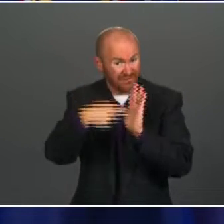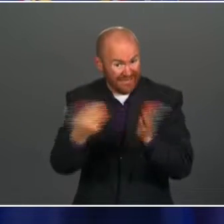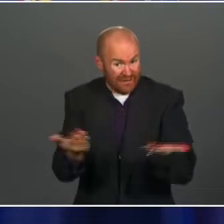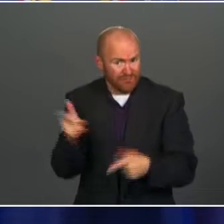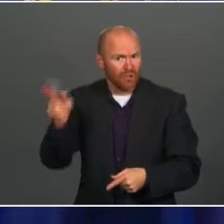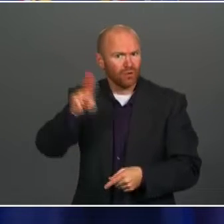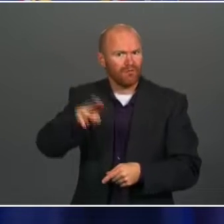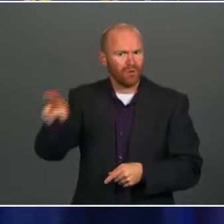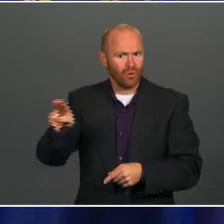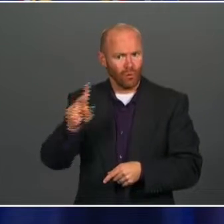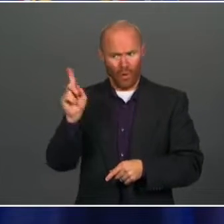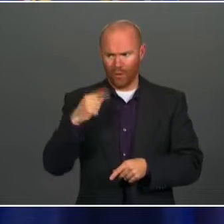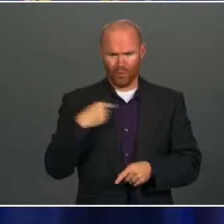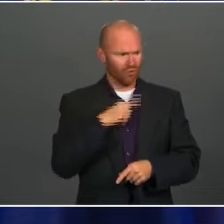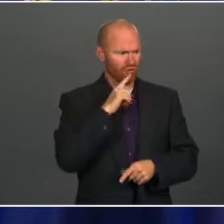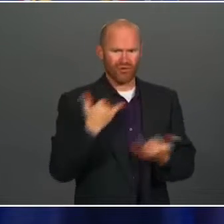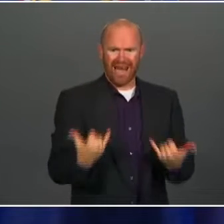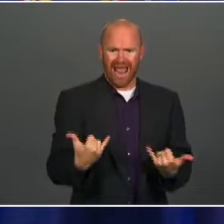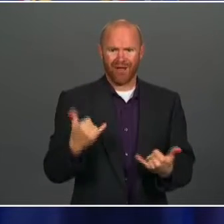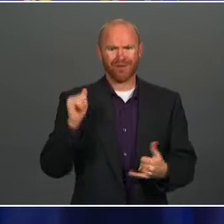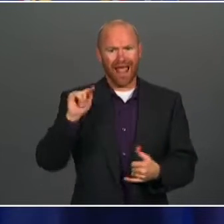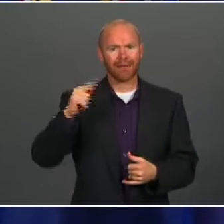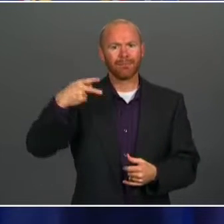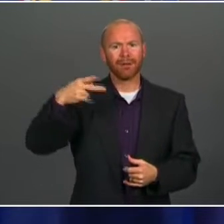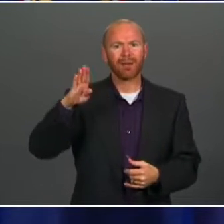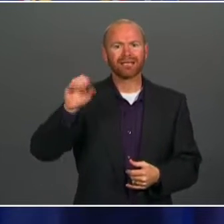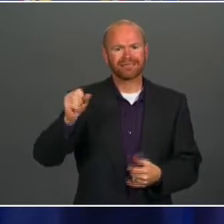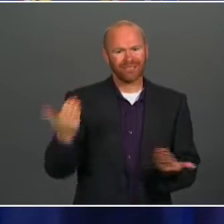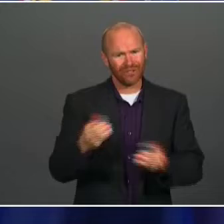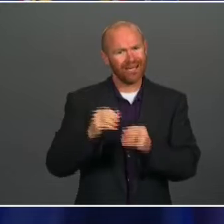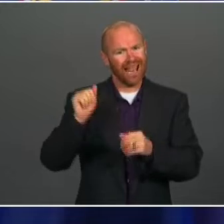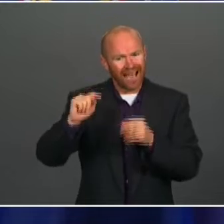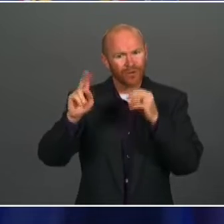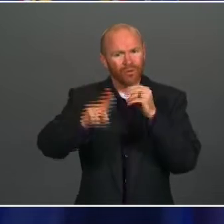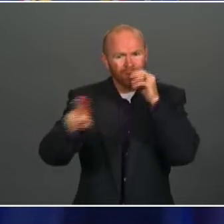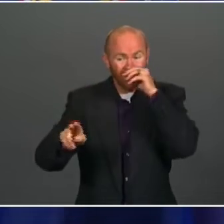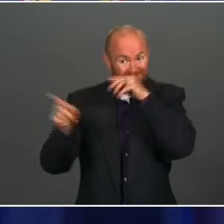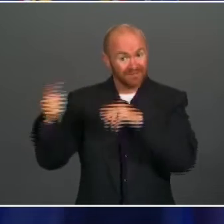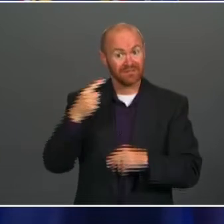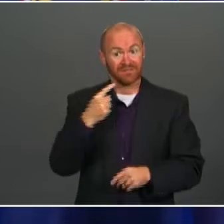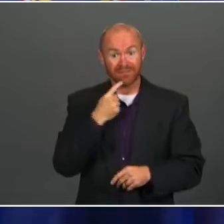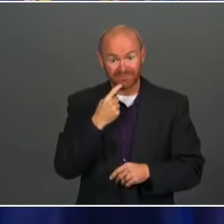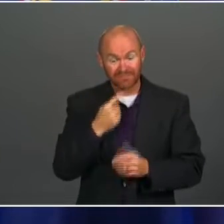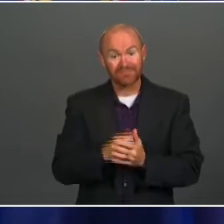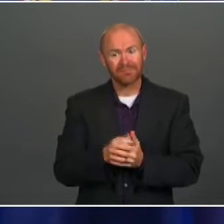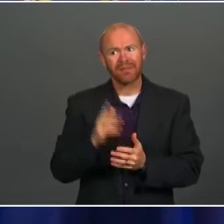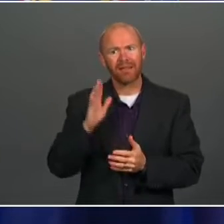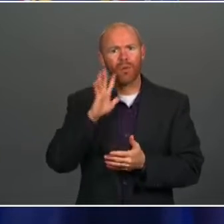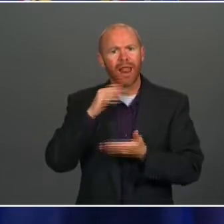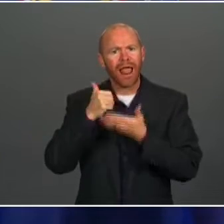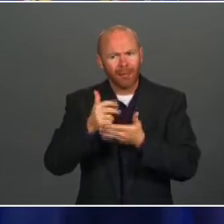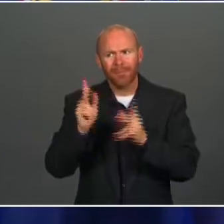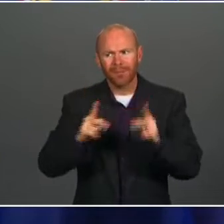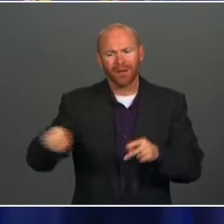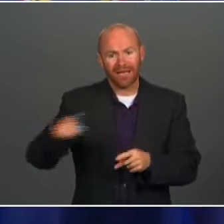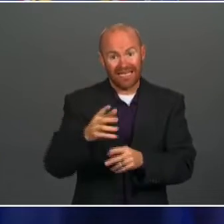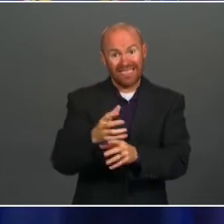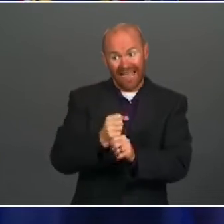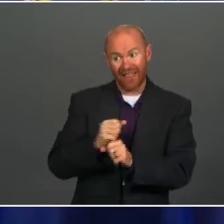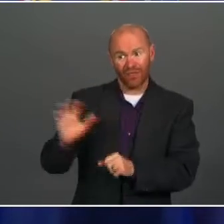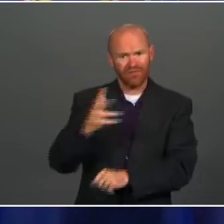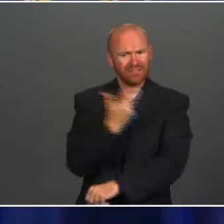on the campus where we are today, who reported that it helped increase vaccination significantly,